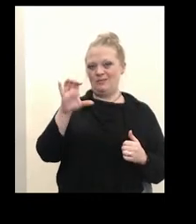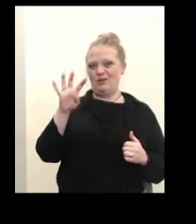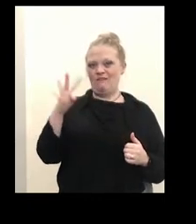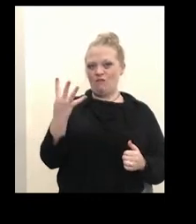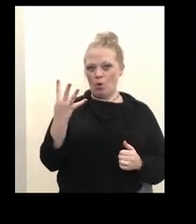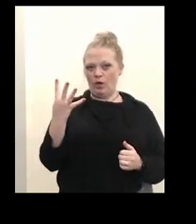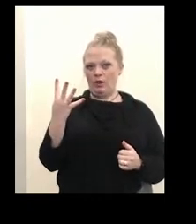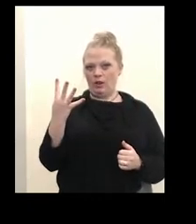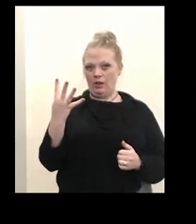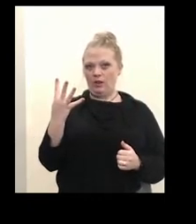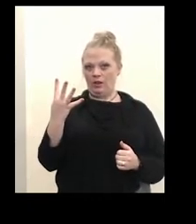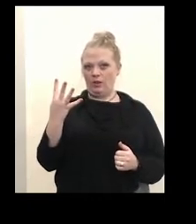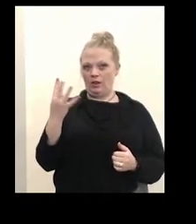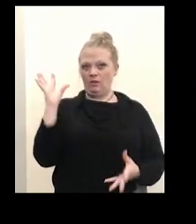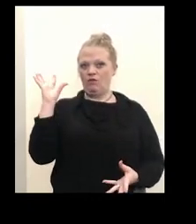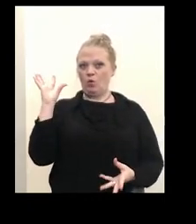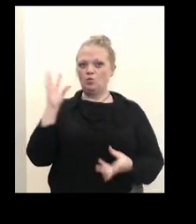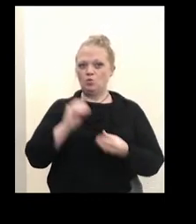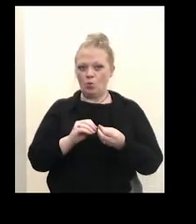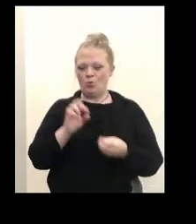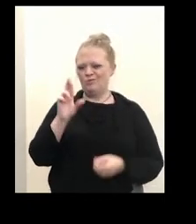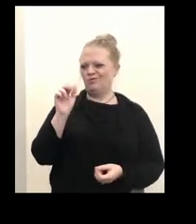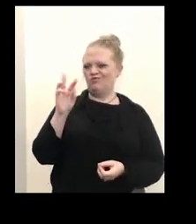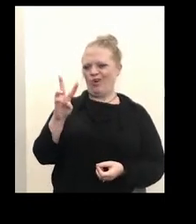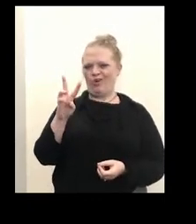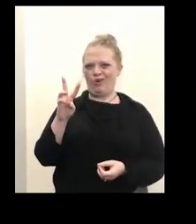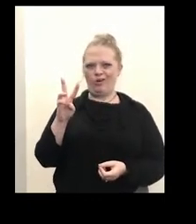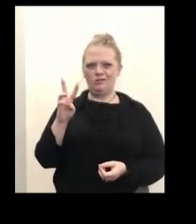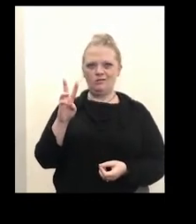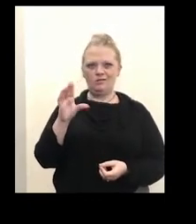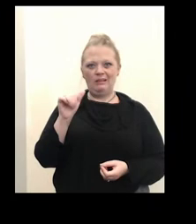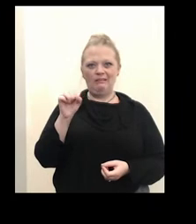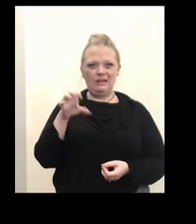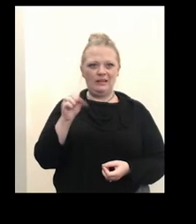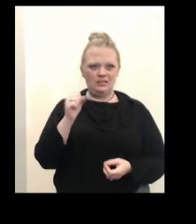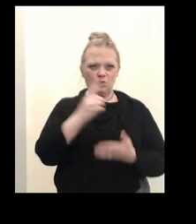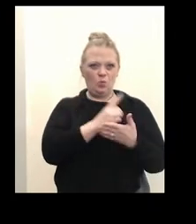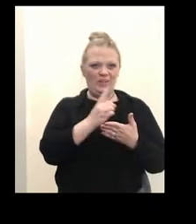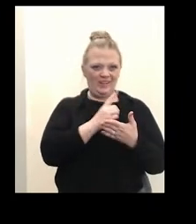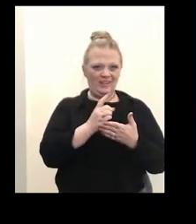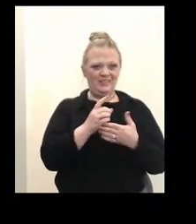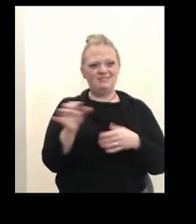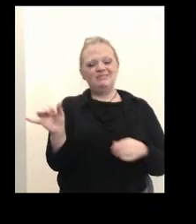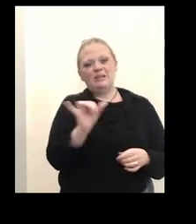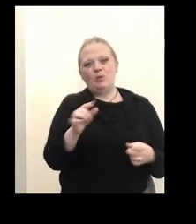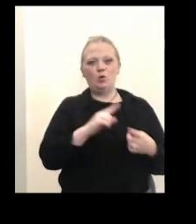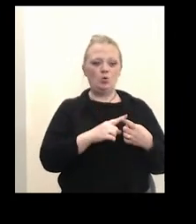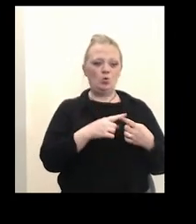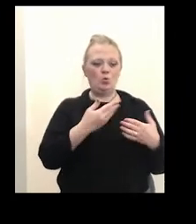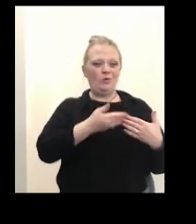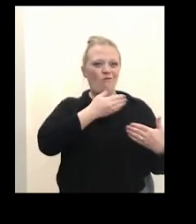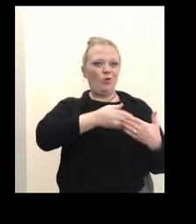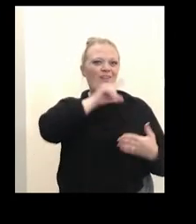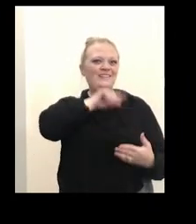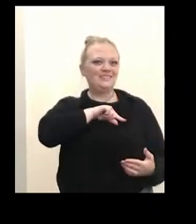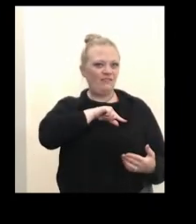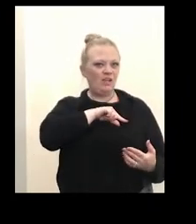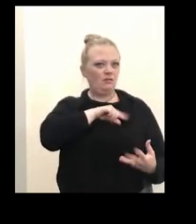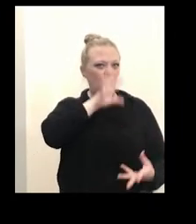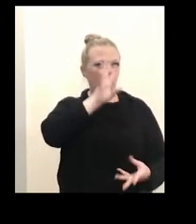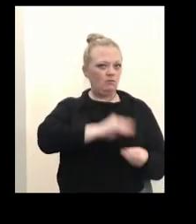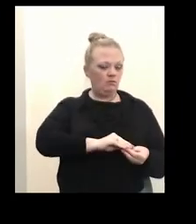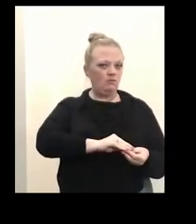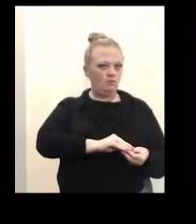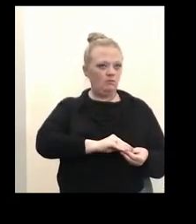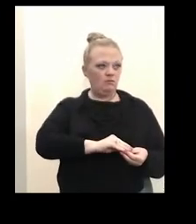of total raw cases and the weekly case count is now similar to the pre-Thanksgiving total. We